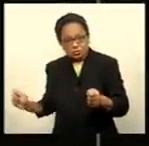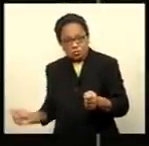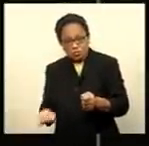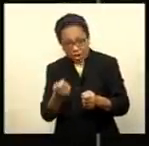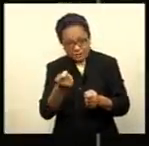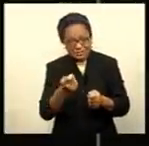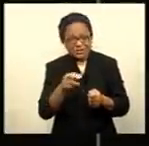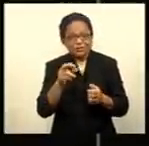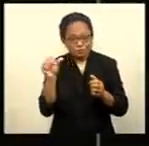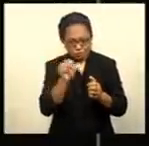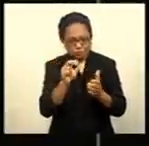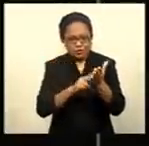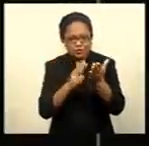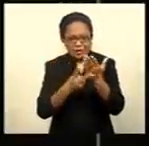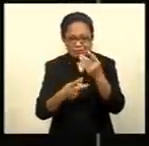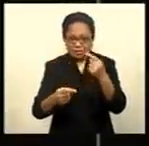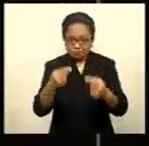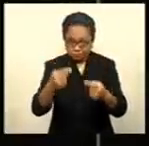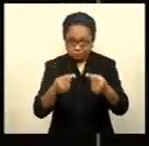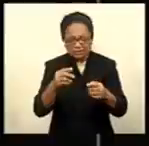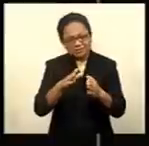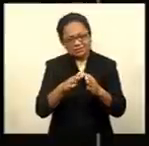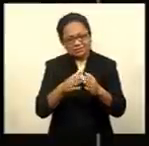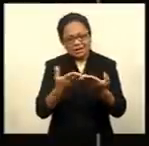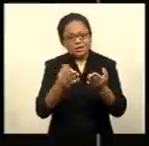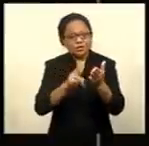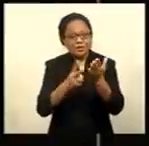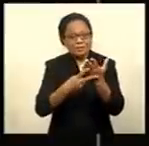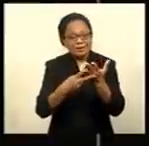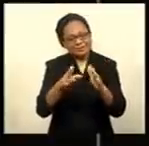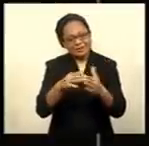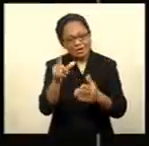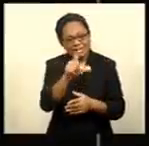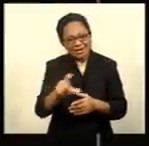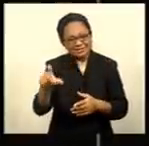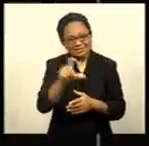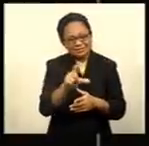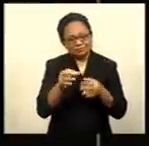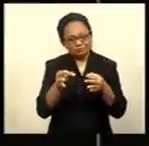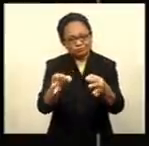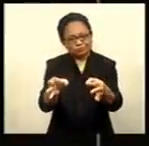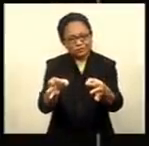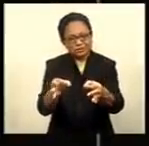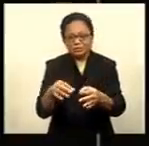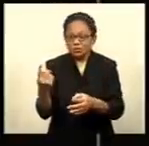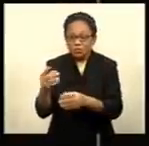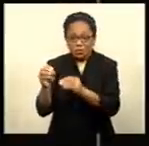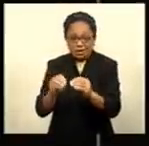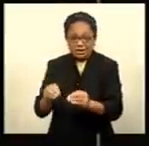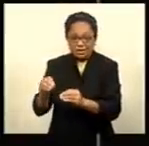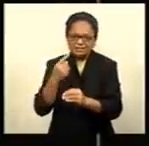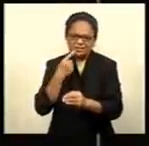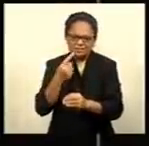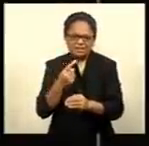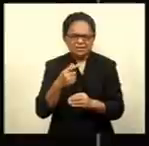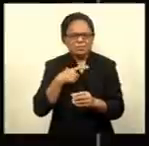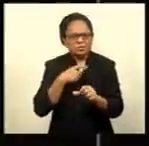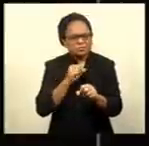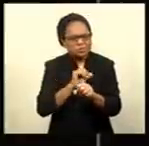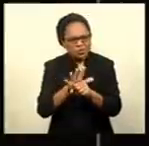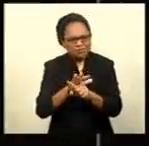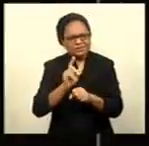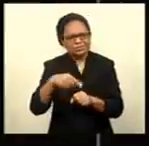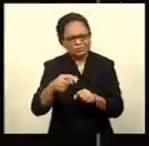cancelled. The tournament was postponed last year and our organisers have decided to call it off as COVID continues to